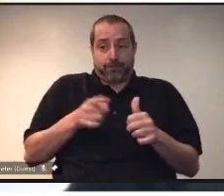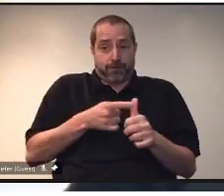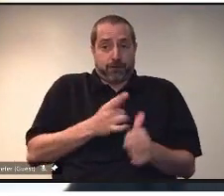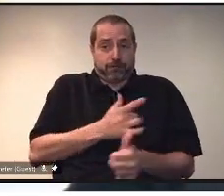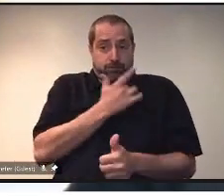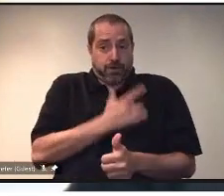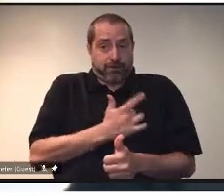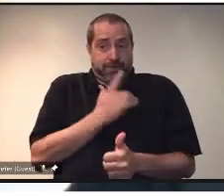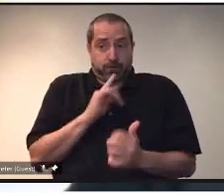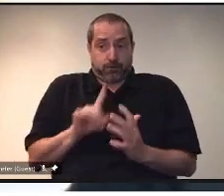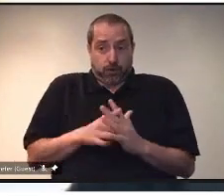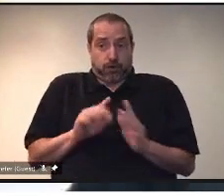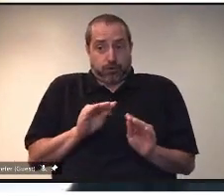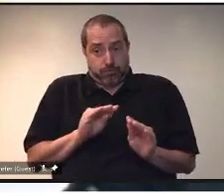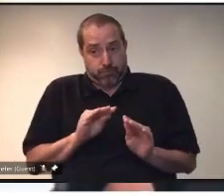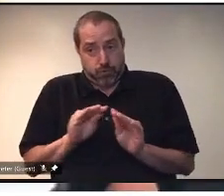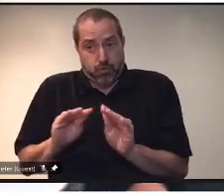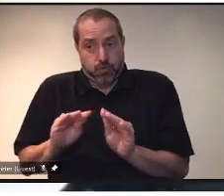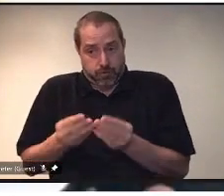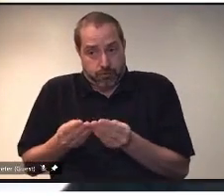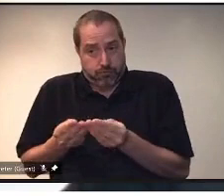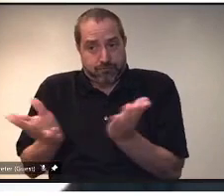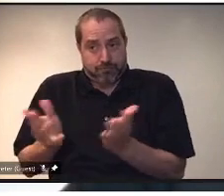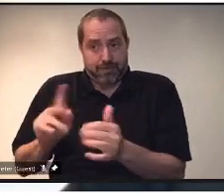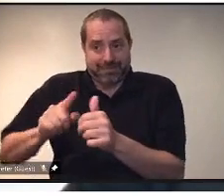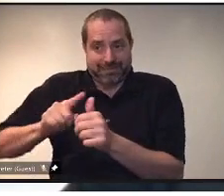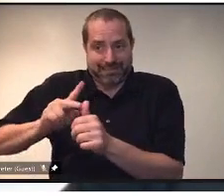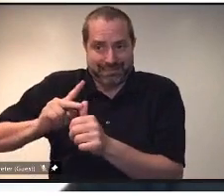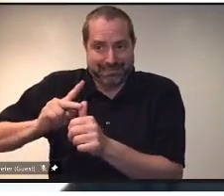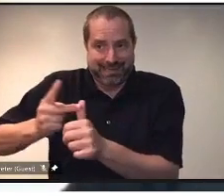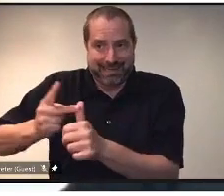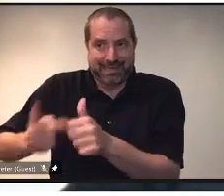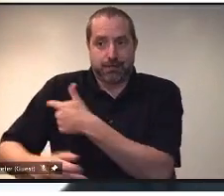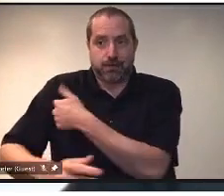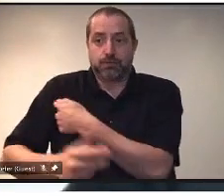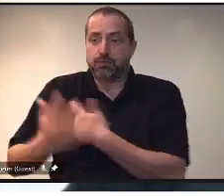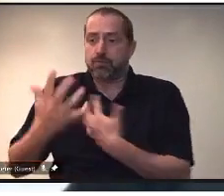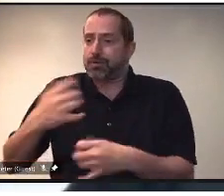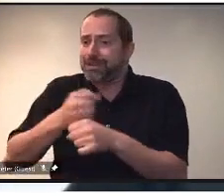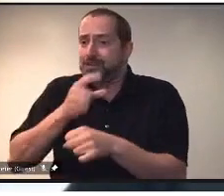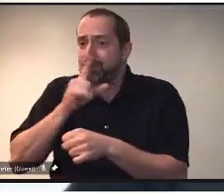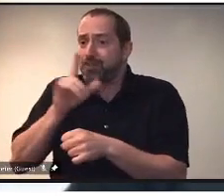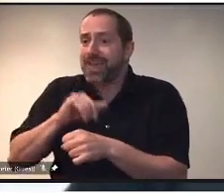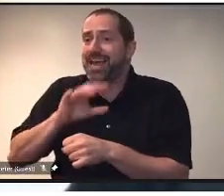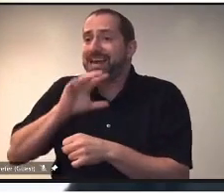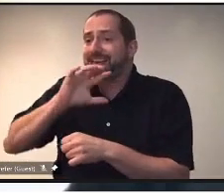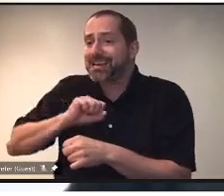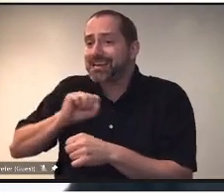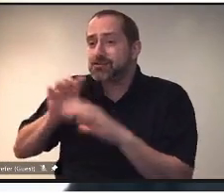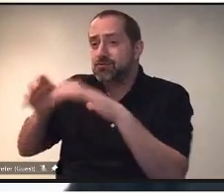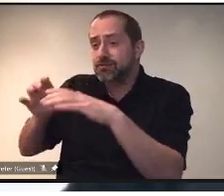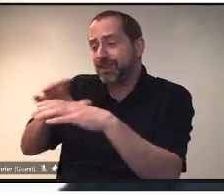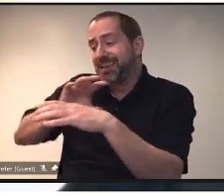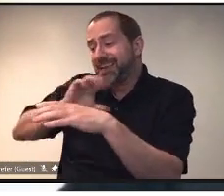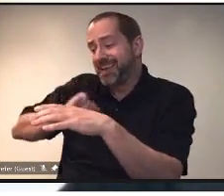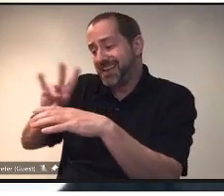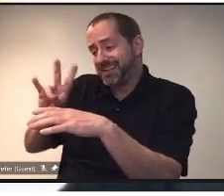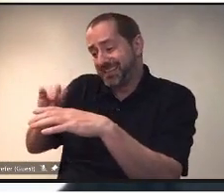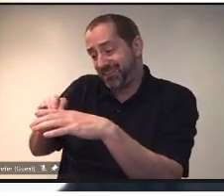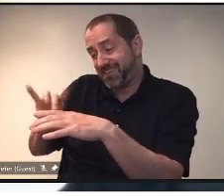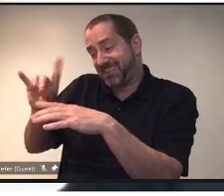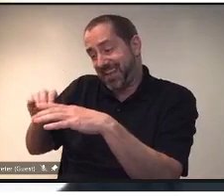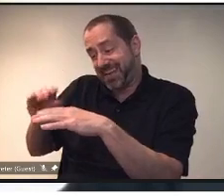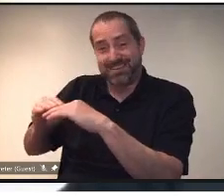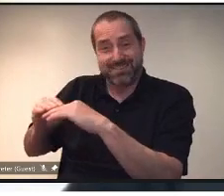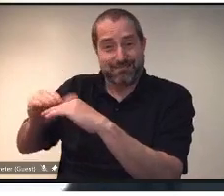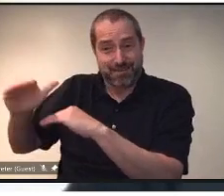doses because we wanted to make sure that that vulnerable generation in the 70s, 80s and older got their second